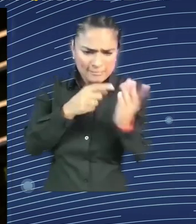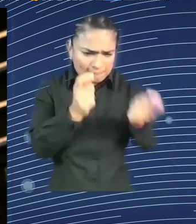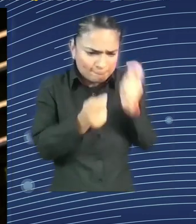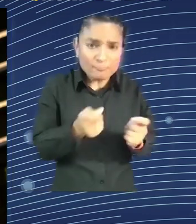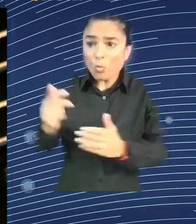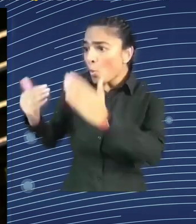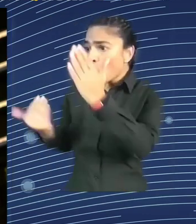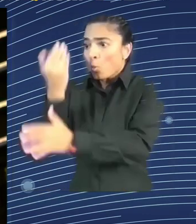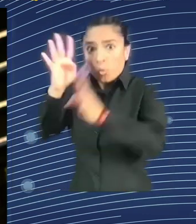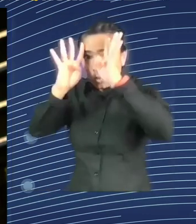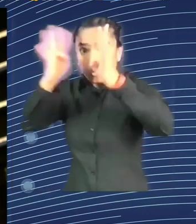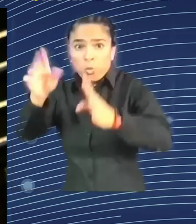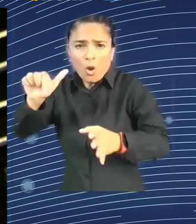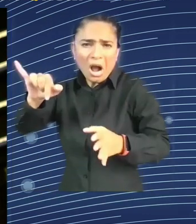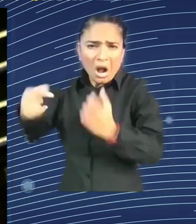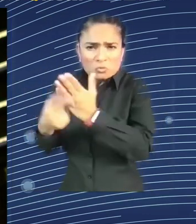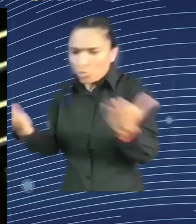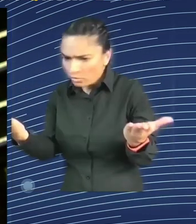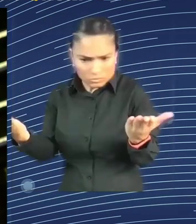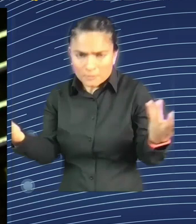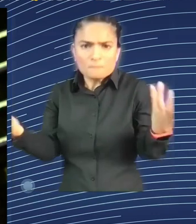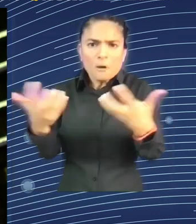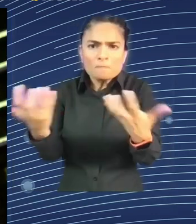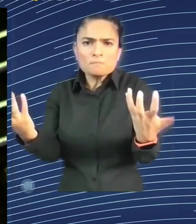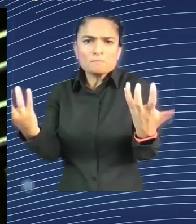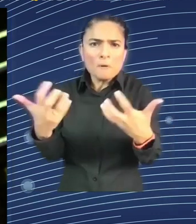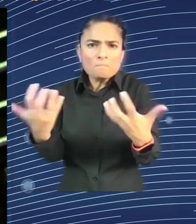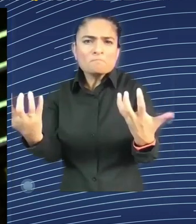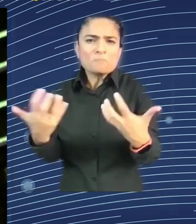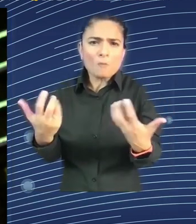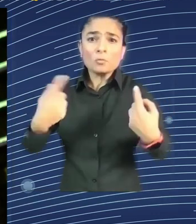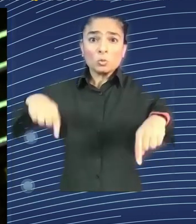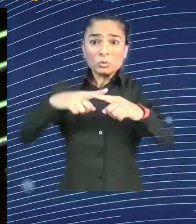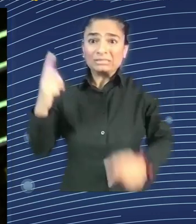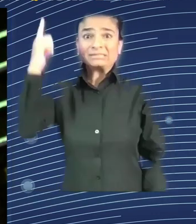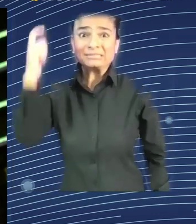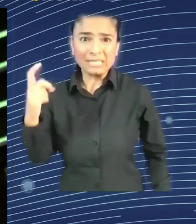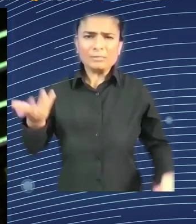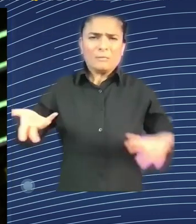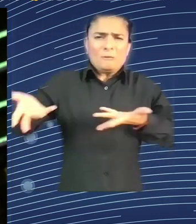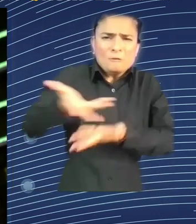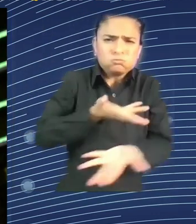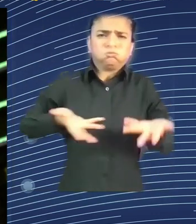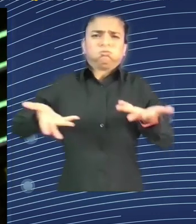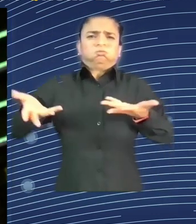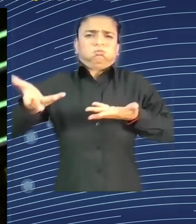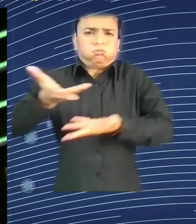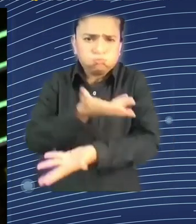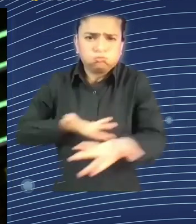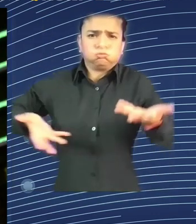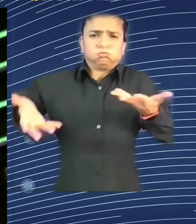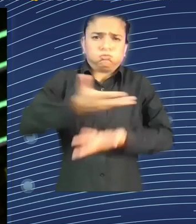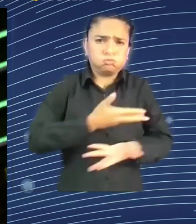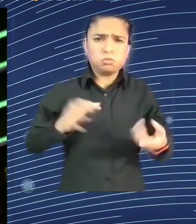actually regulate all the dangers that we're seeing. We have to include then also all the models. That is, of course, still a discussion